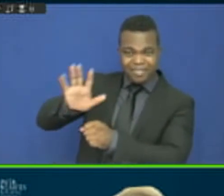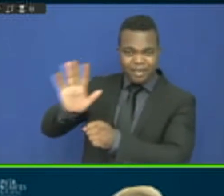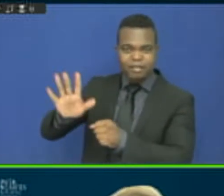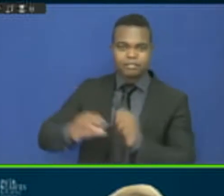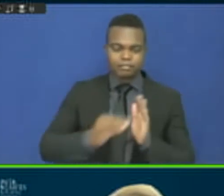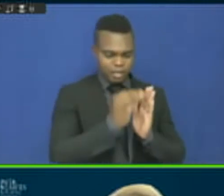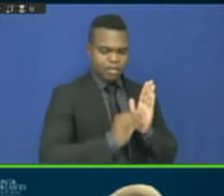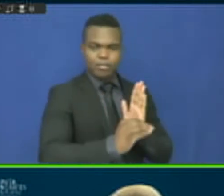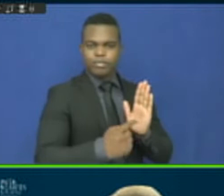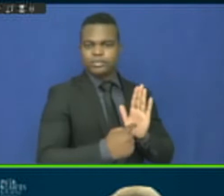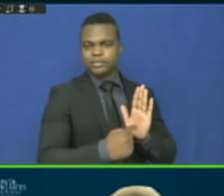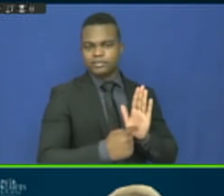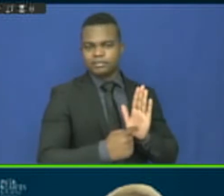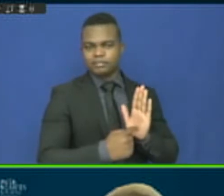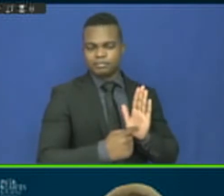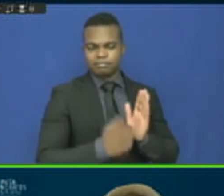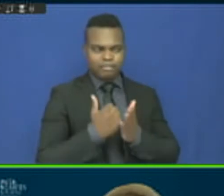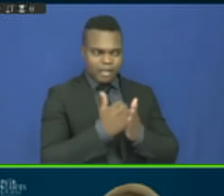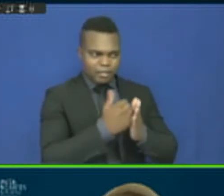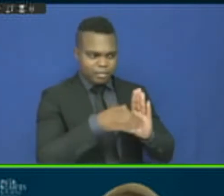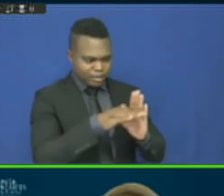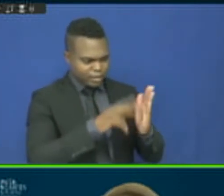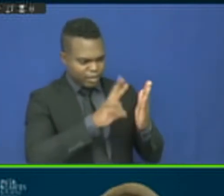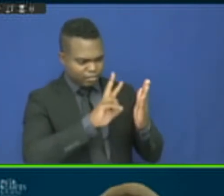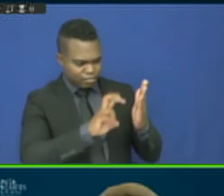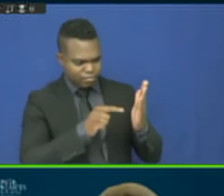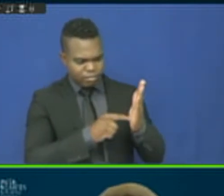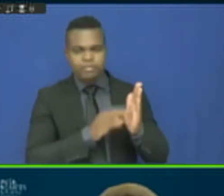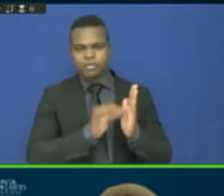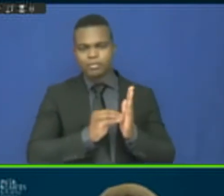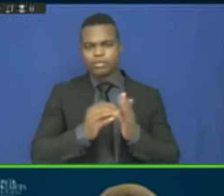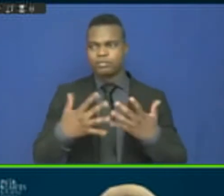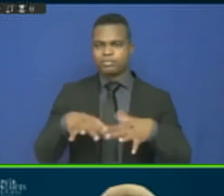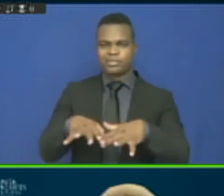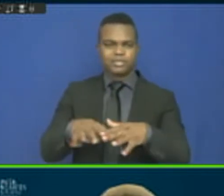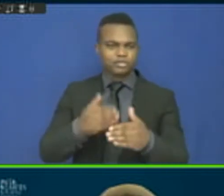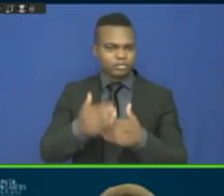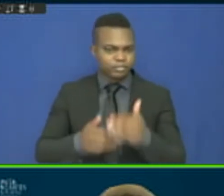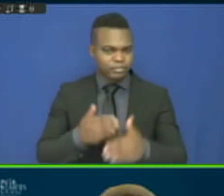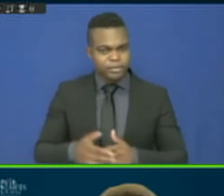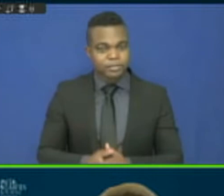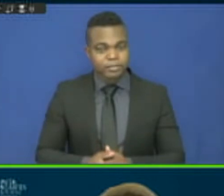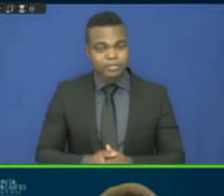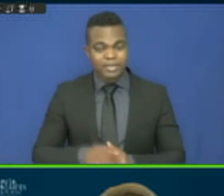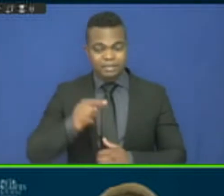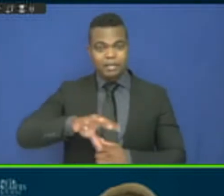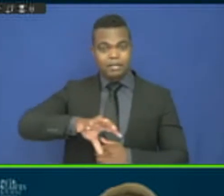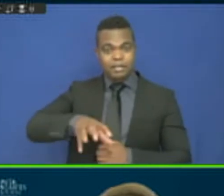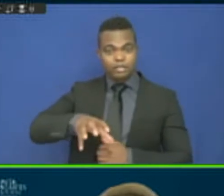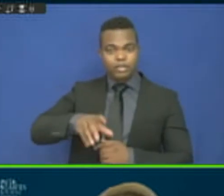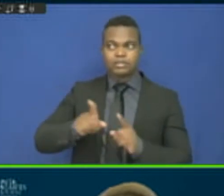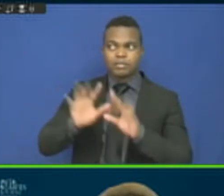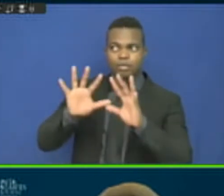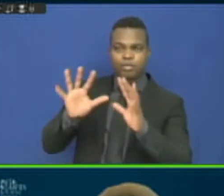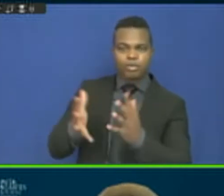is that all national and global policies have to have a